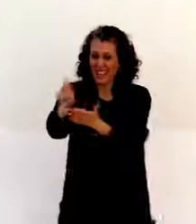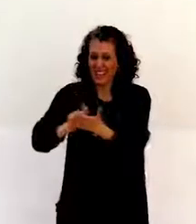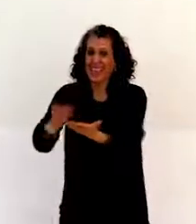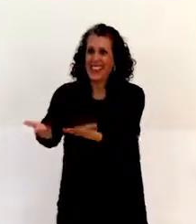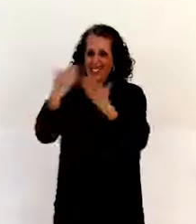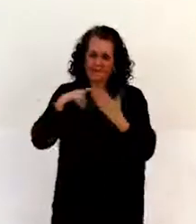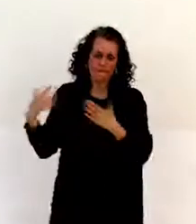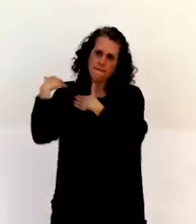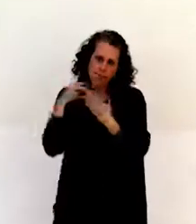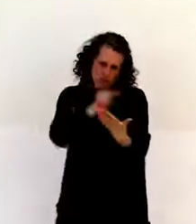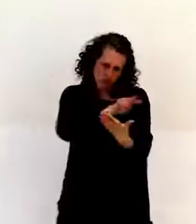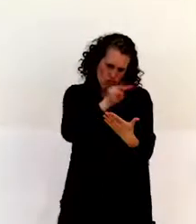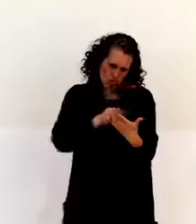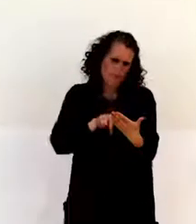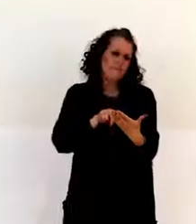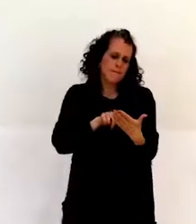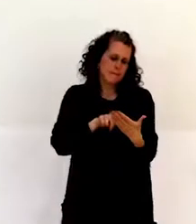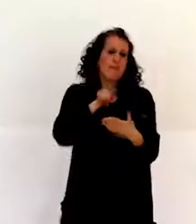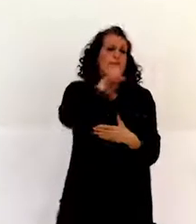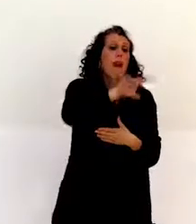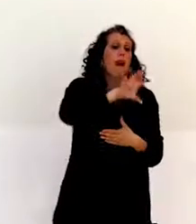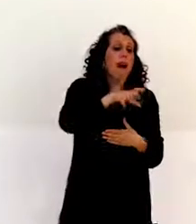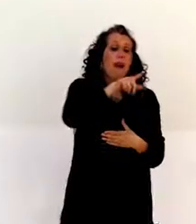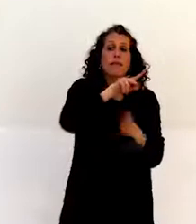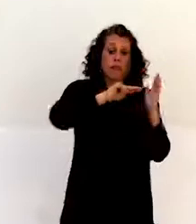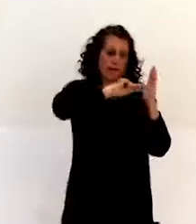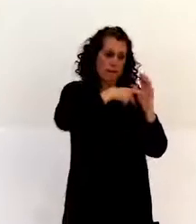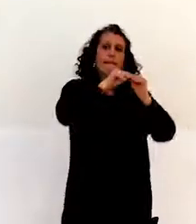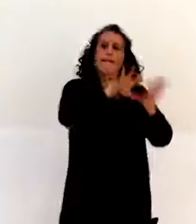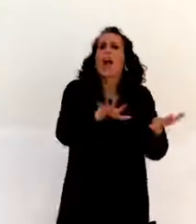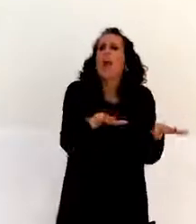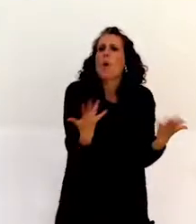information how convention is being implemented. We can go to the next slide, please.